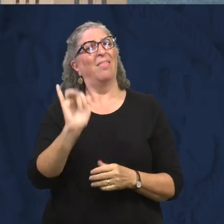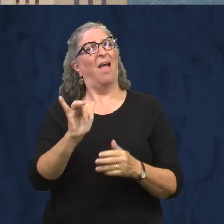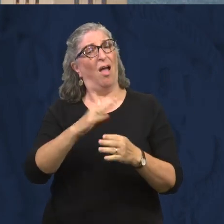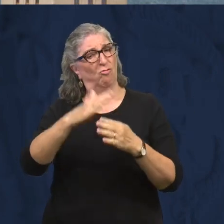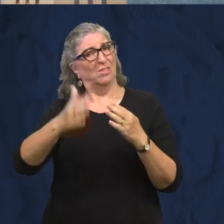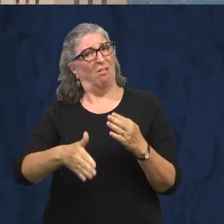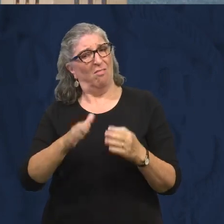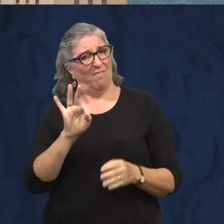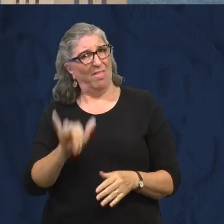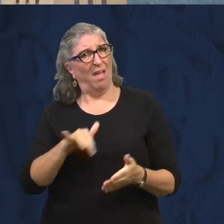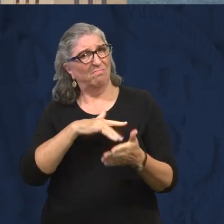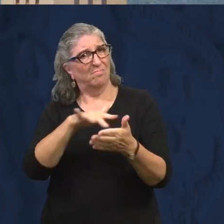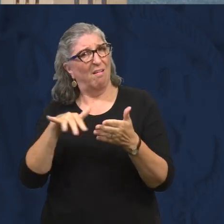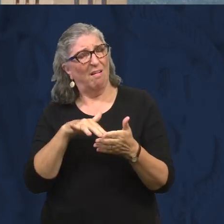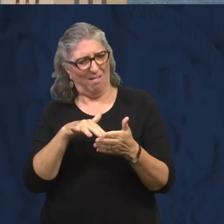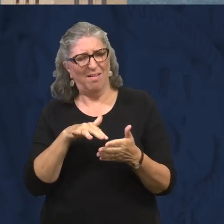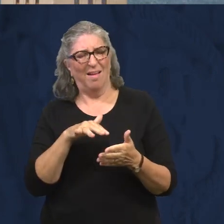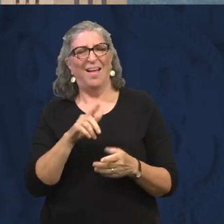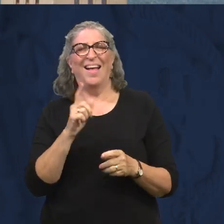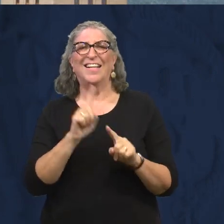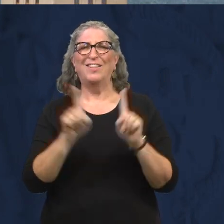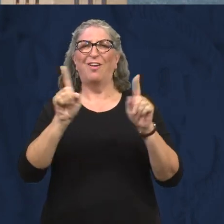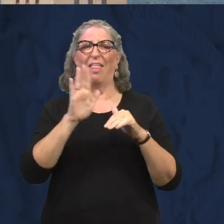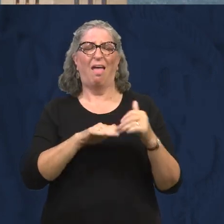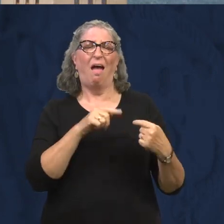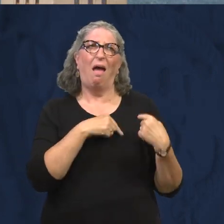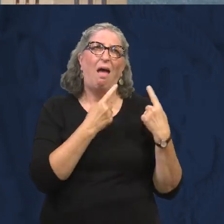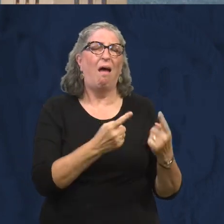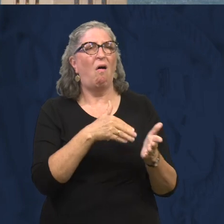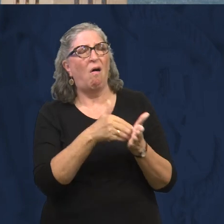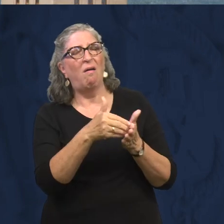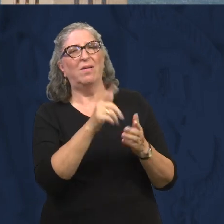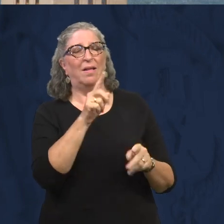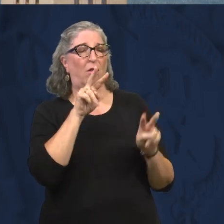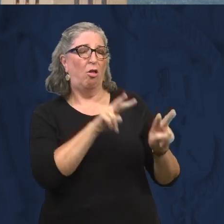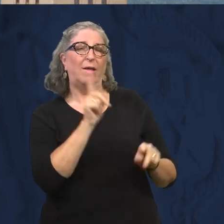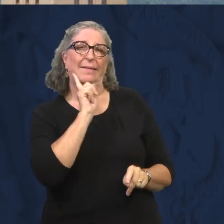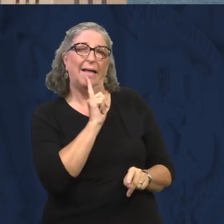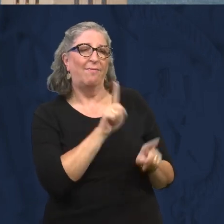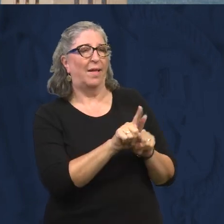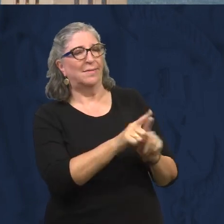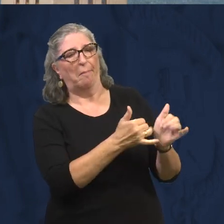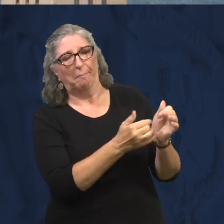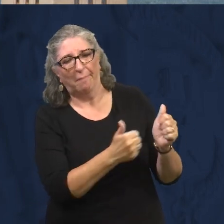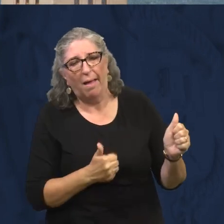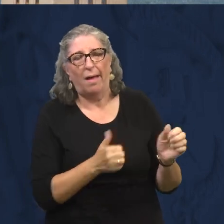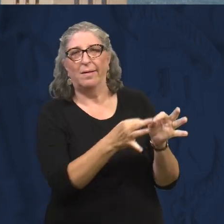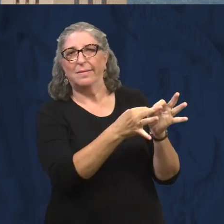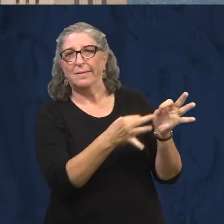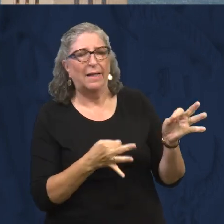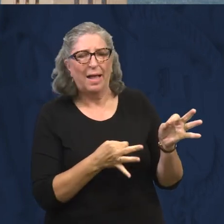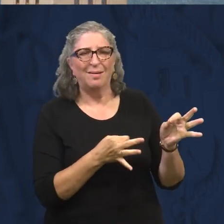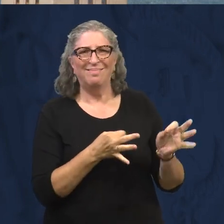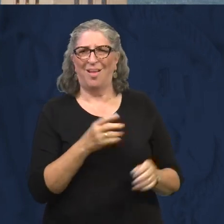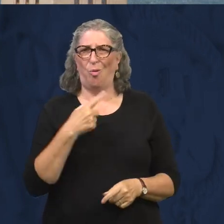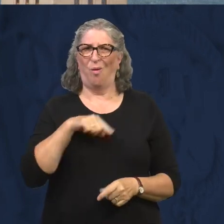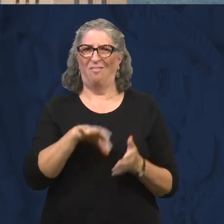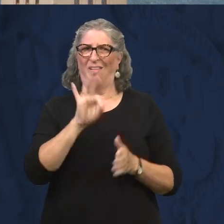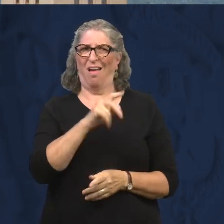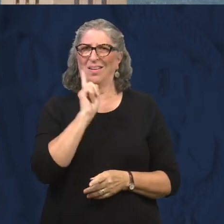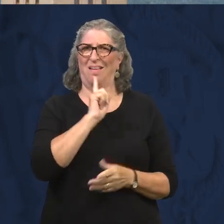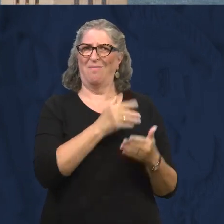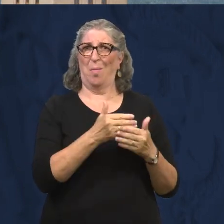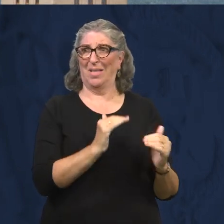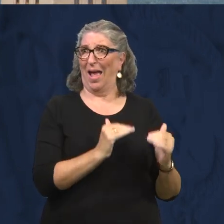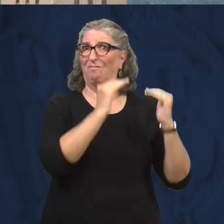counter the often held deficit view of deaf children. Compared to hearing infants, the deaf sign language